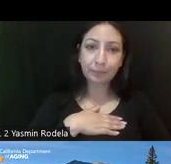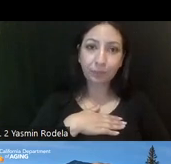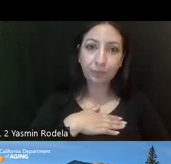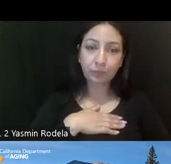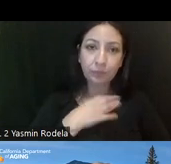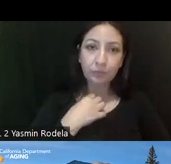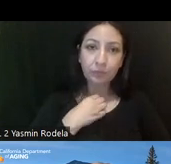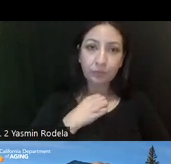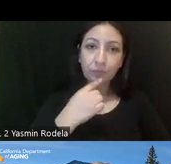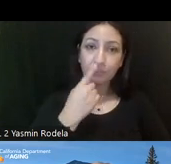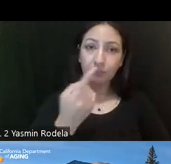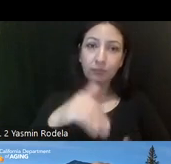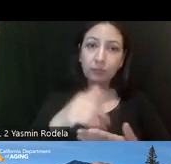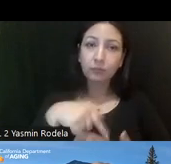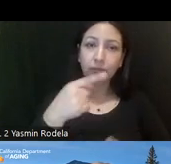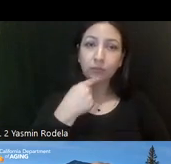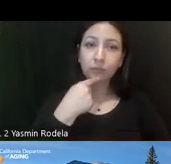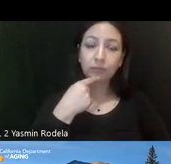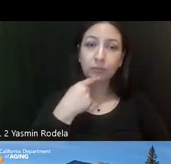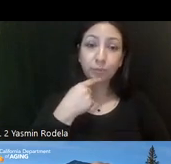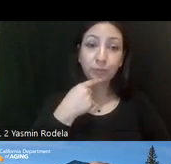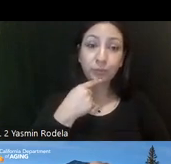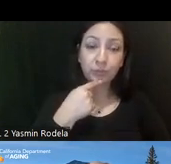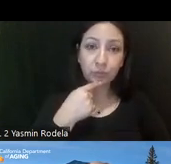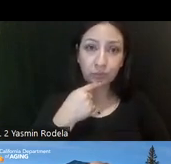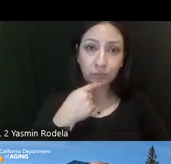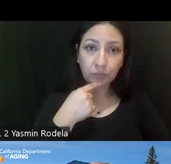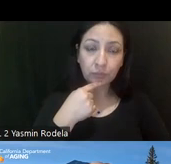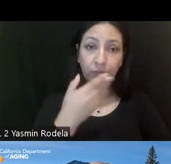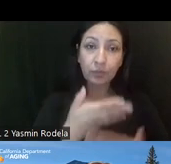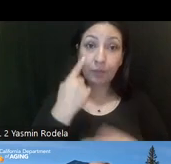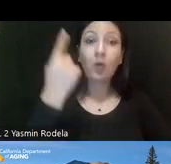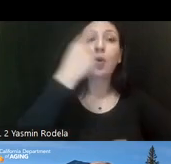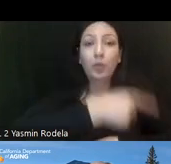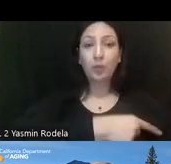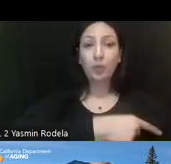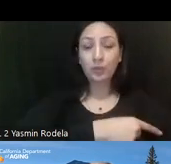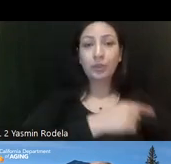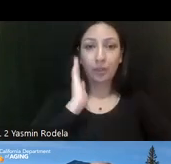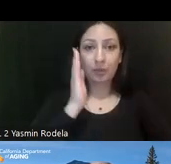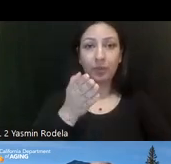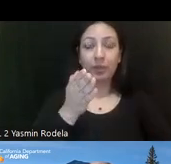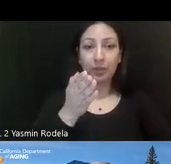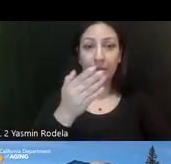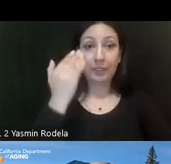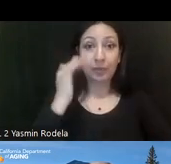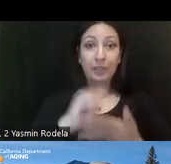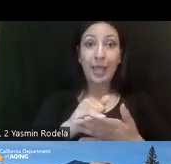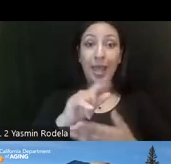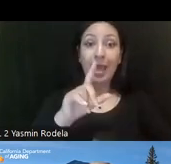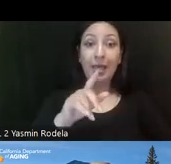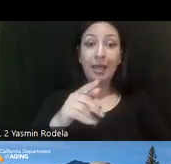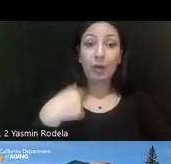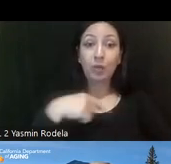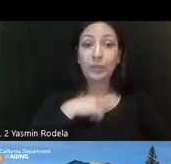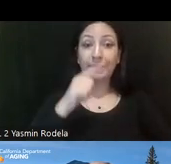Can you repeat what you asked? I said, like, for the material for today, I know the other lady mentioned that we should go